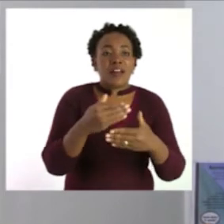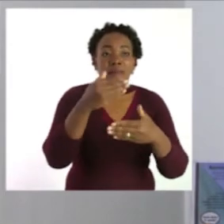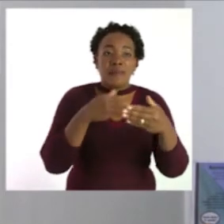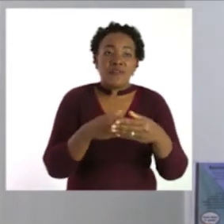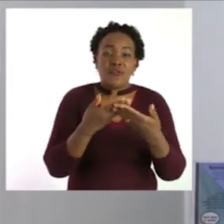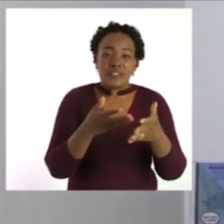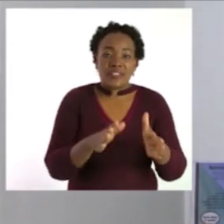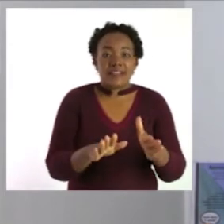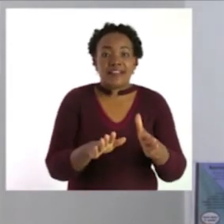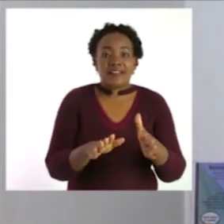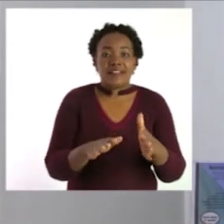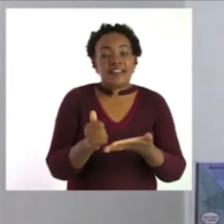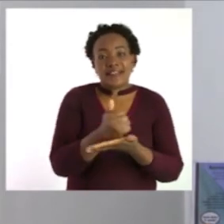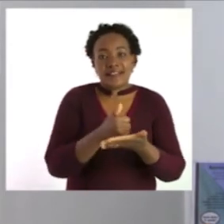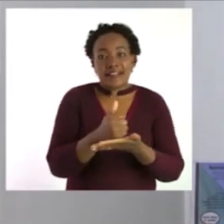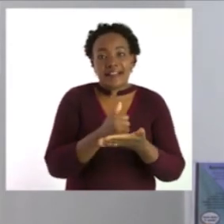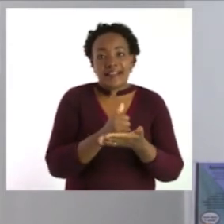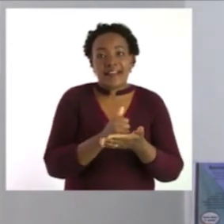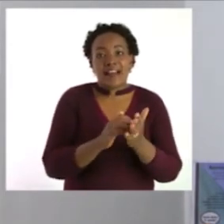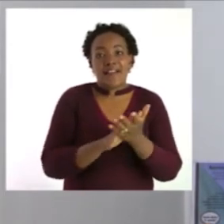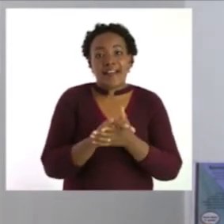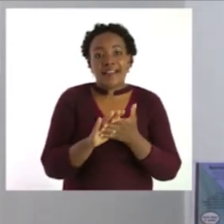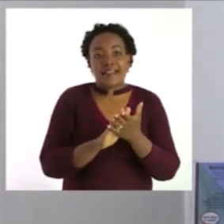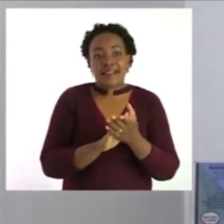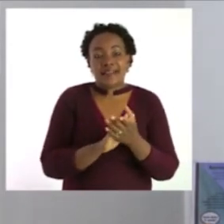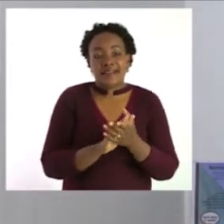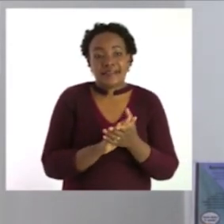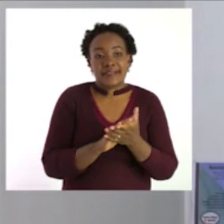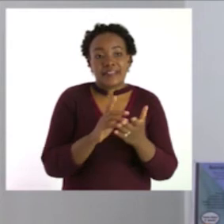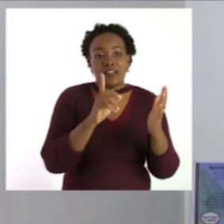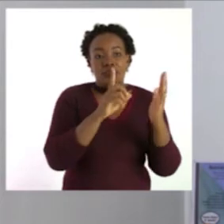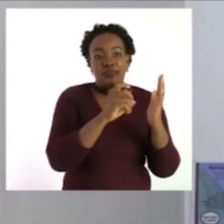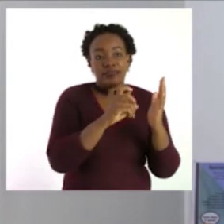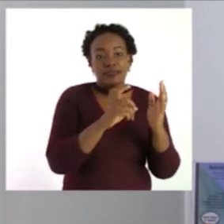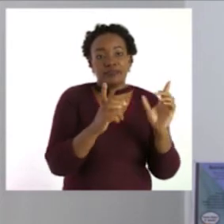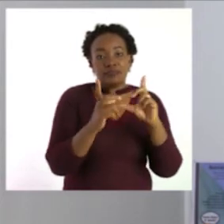our lesson let us sanitize our hands let's sanitize